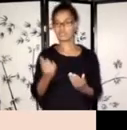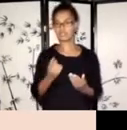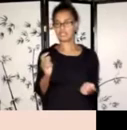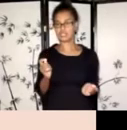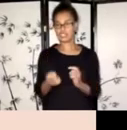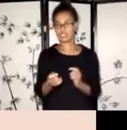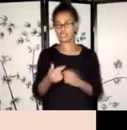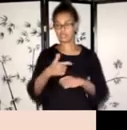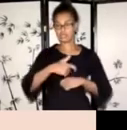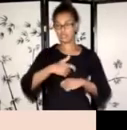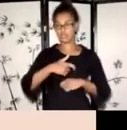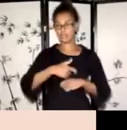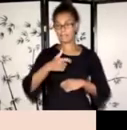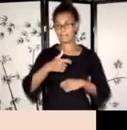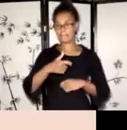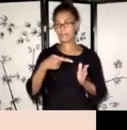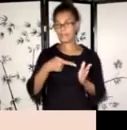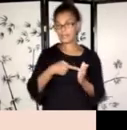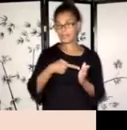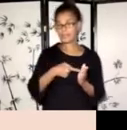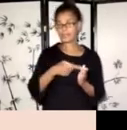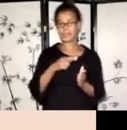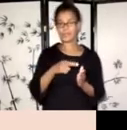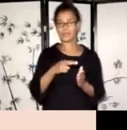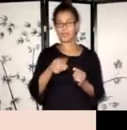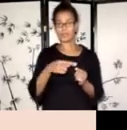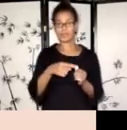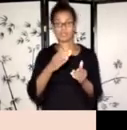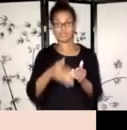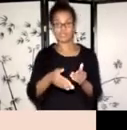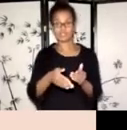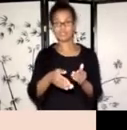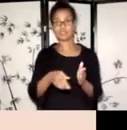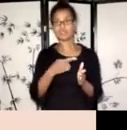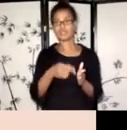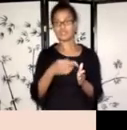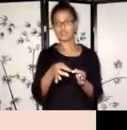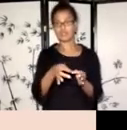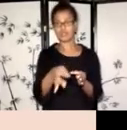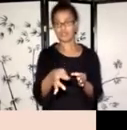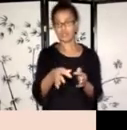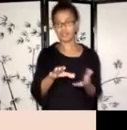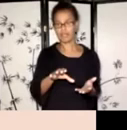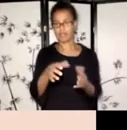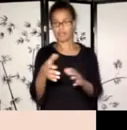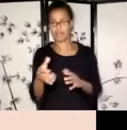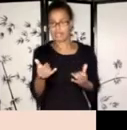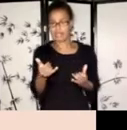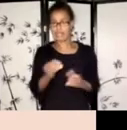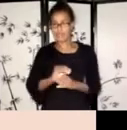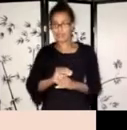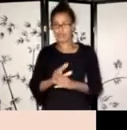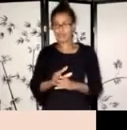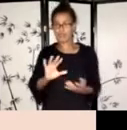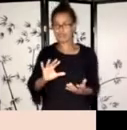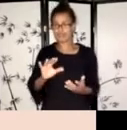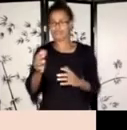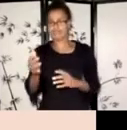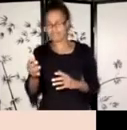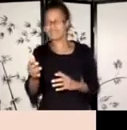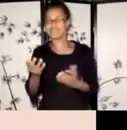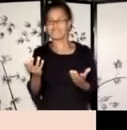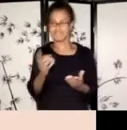are, you know, that can definitely happen. Um, and it's, and it's a little tricky to plan